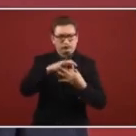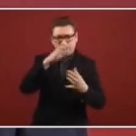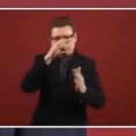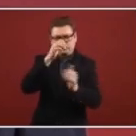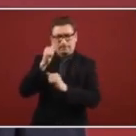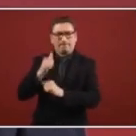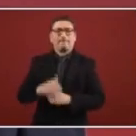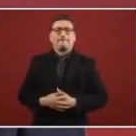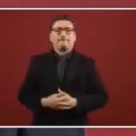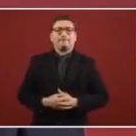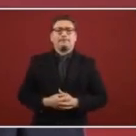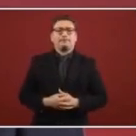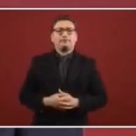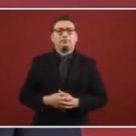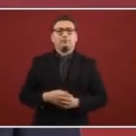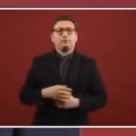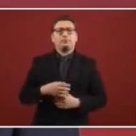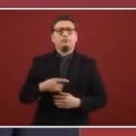governing